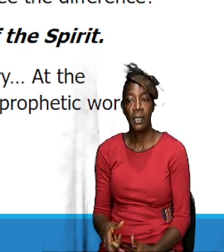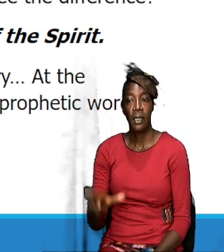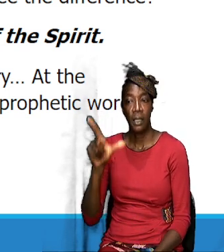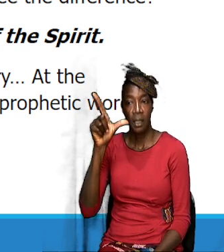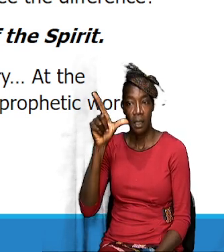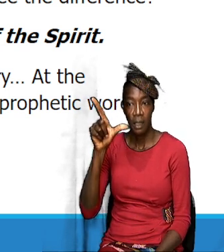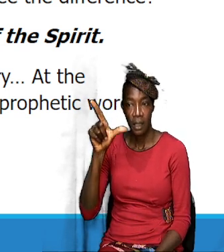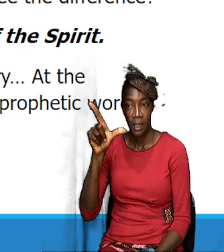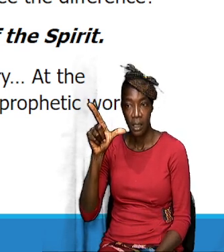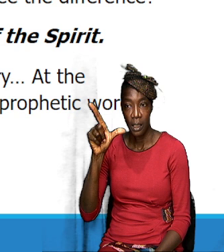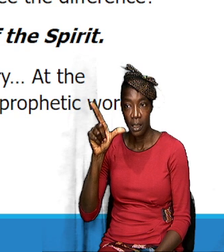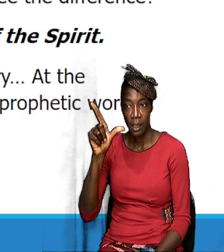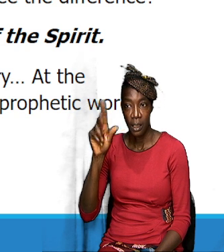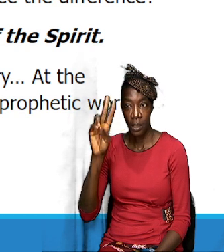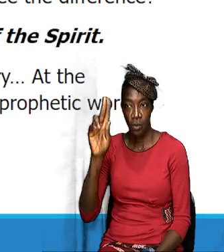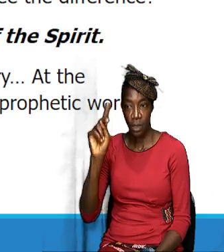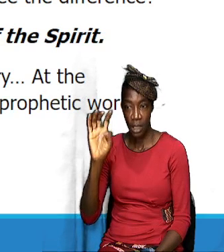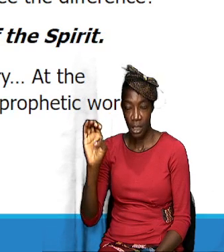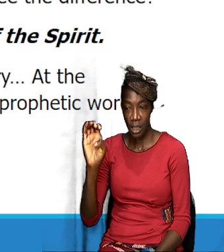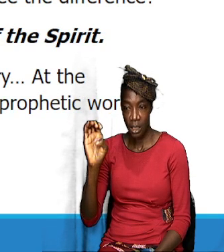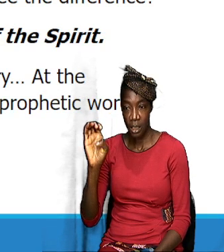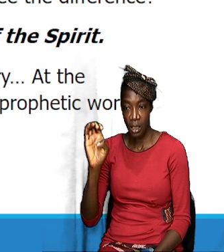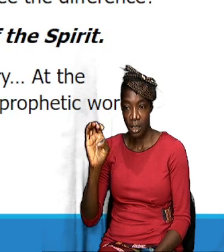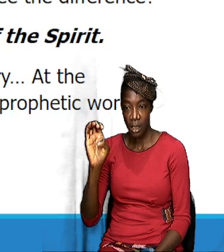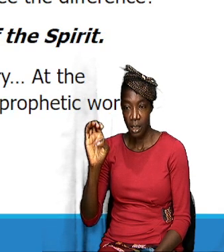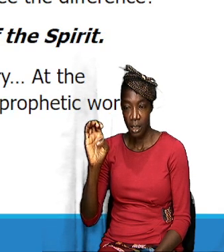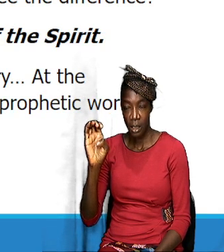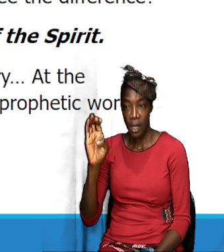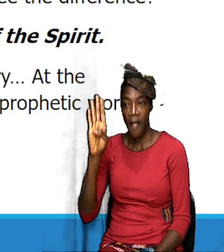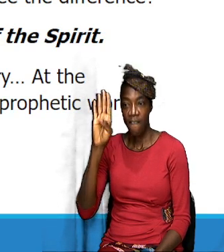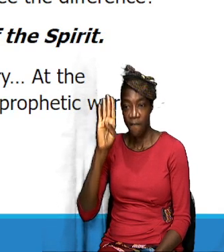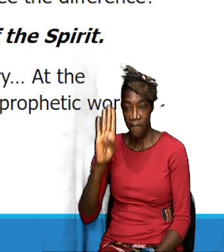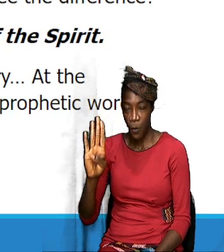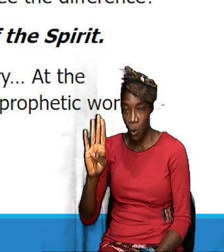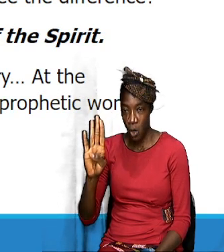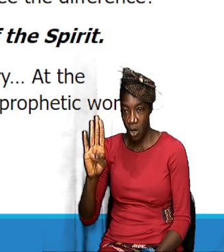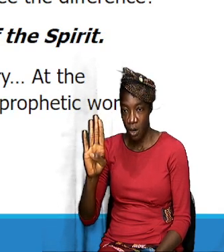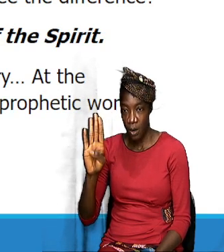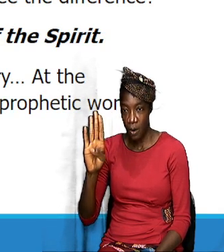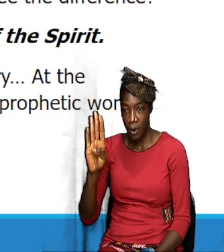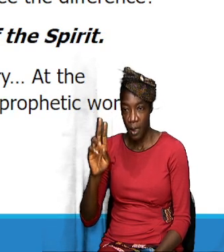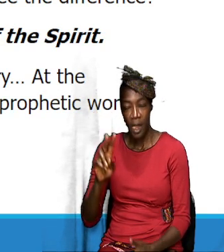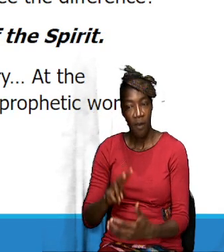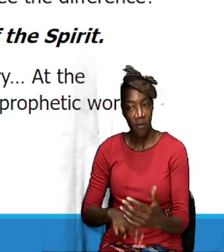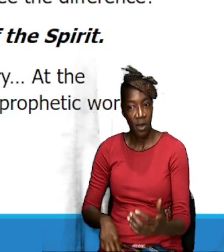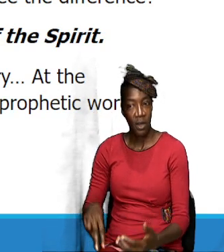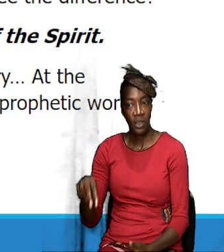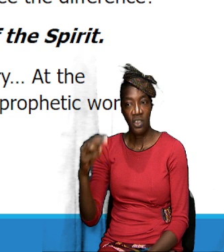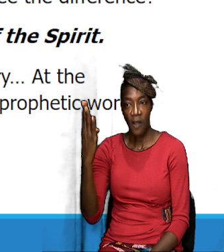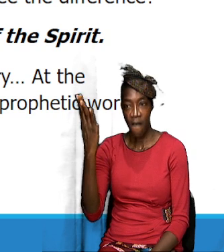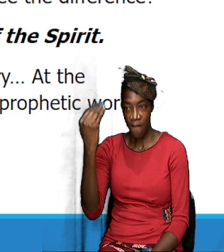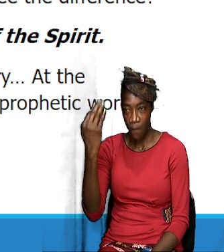14 sorry Luke 4 and verse 14